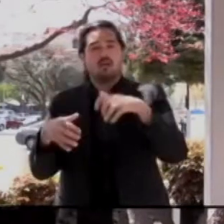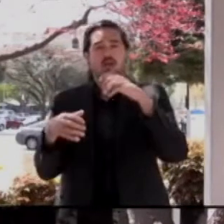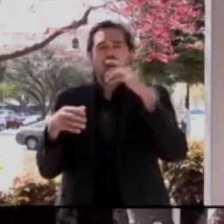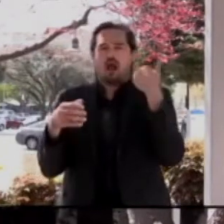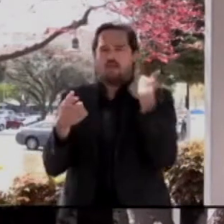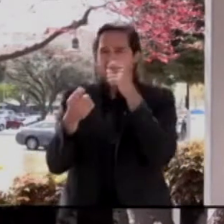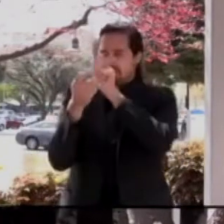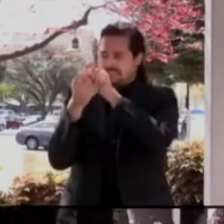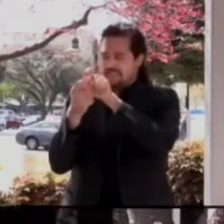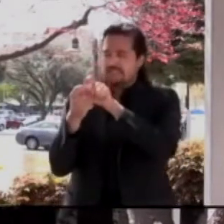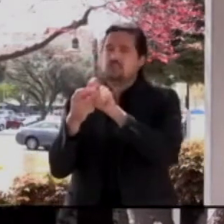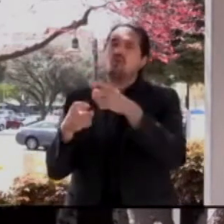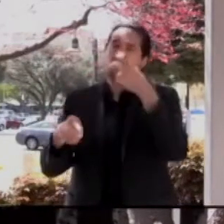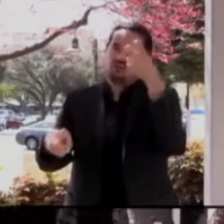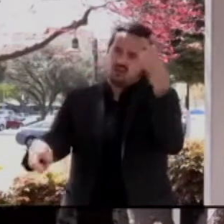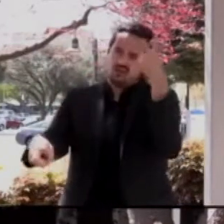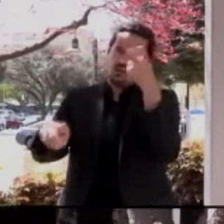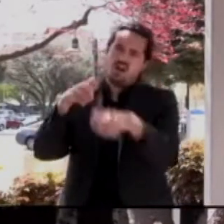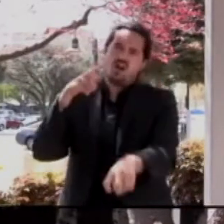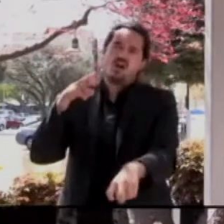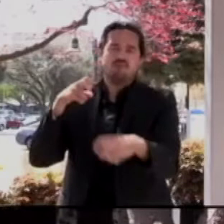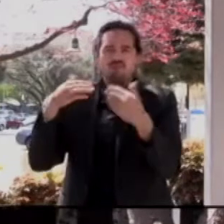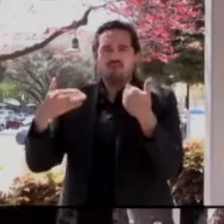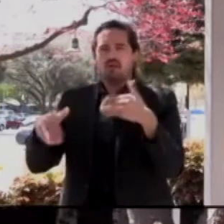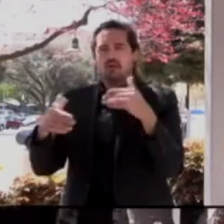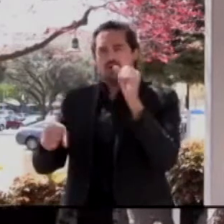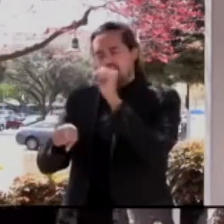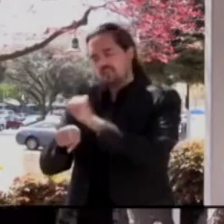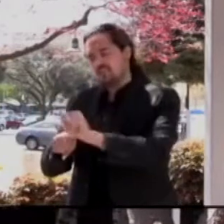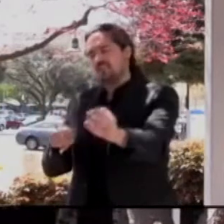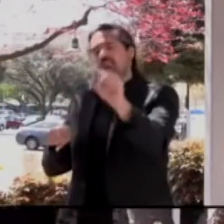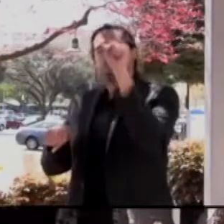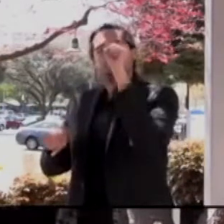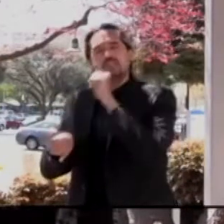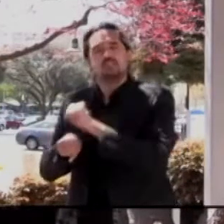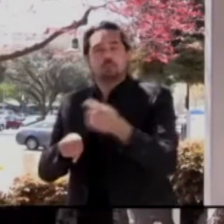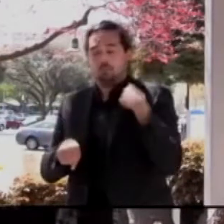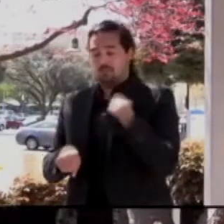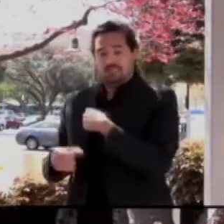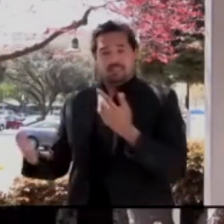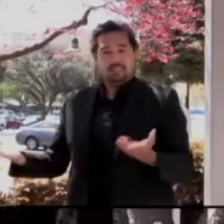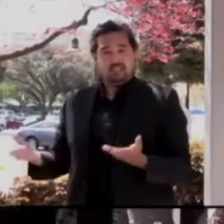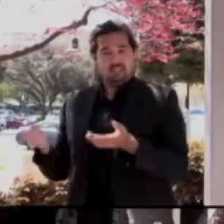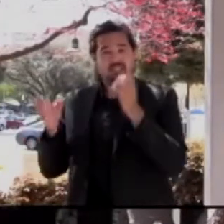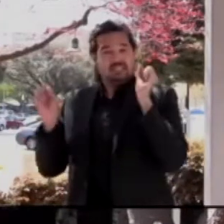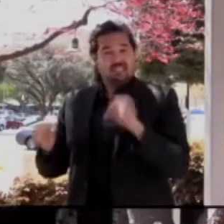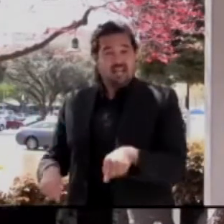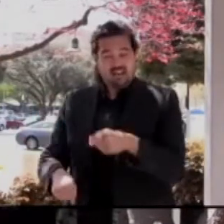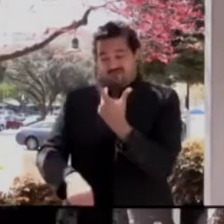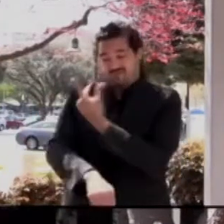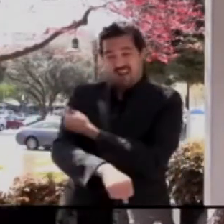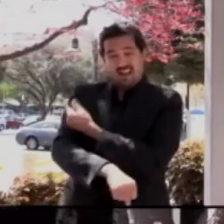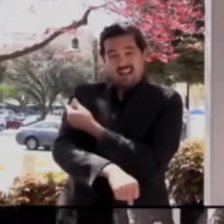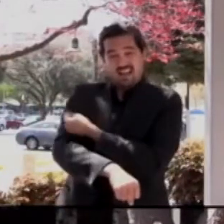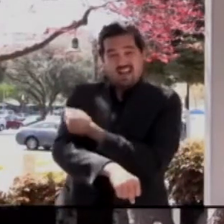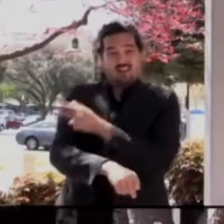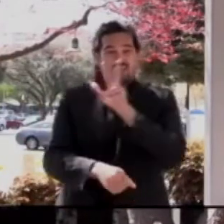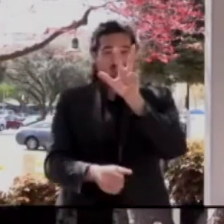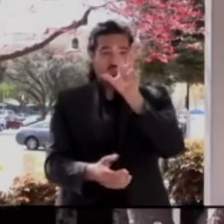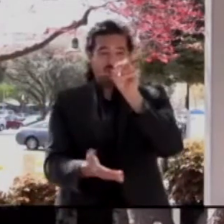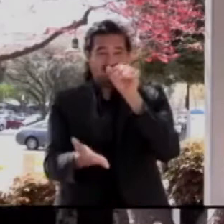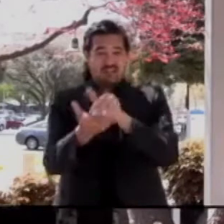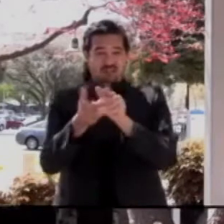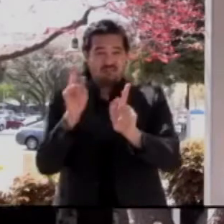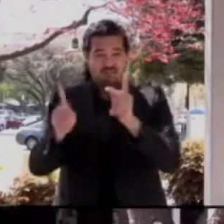ability to vaccinate almost 30,000 people a day, thanks to the really good work of the staff here, our public and private partners,